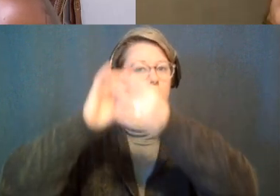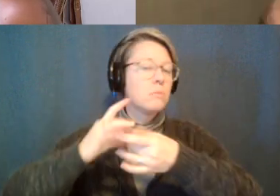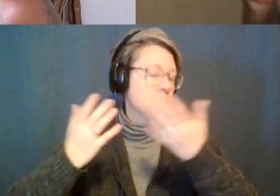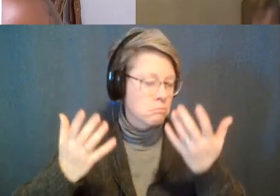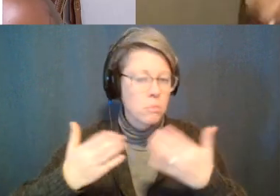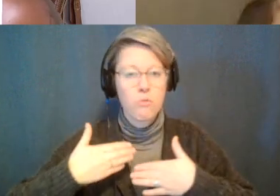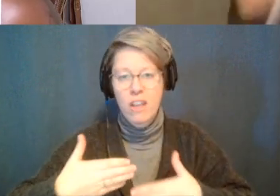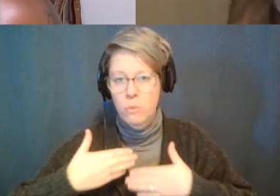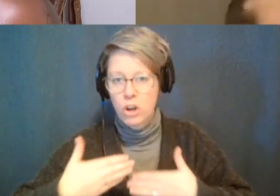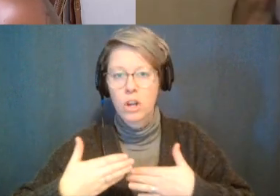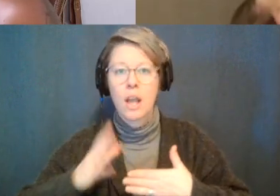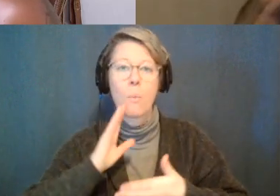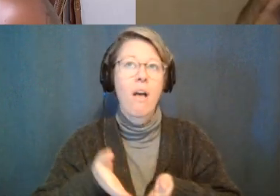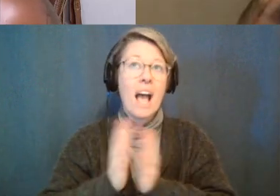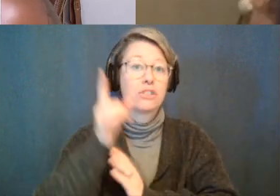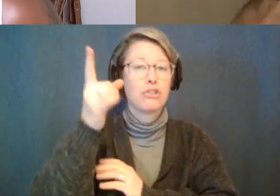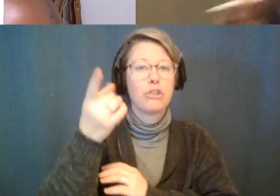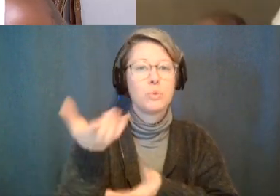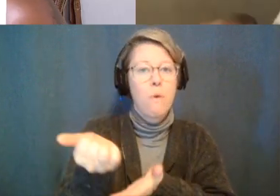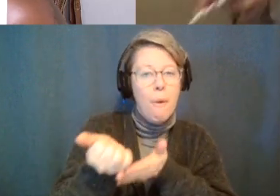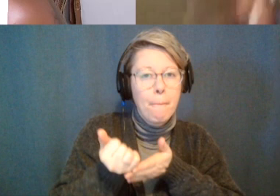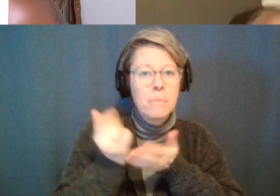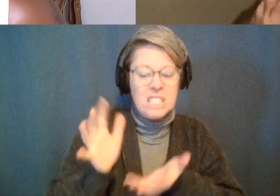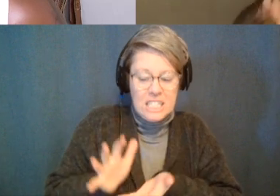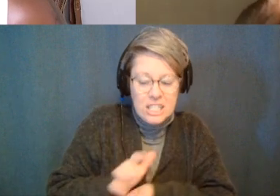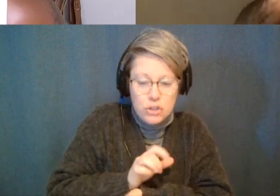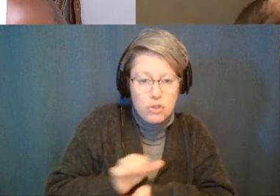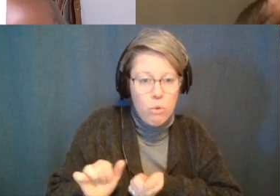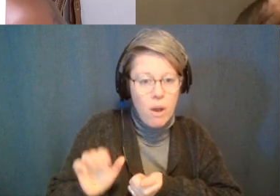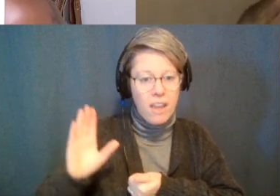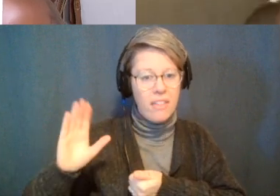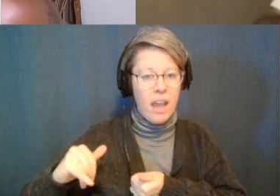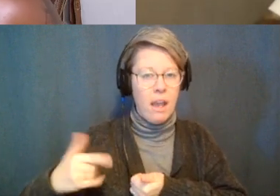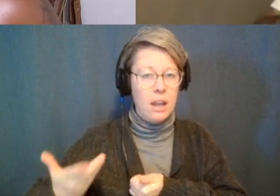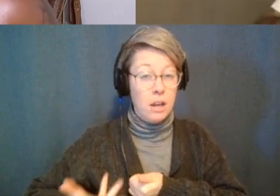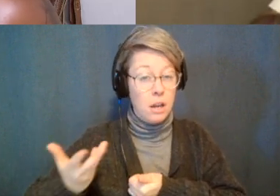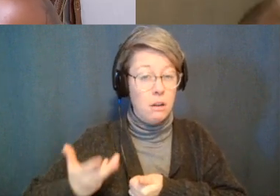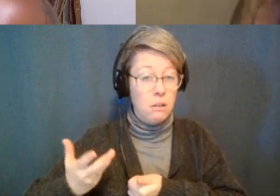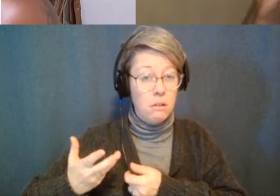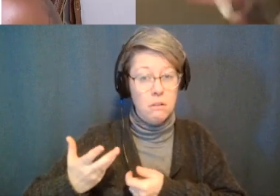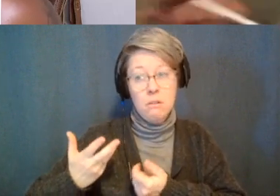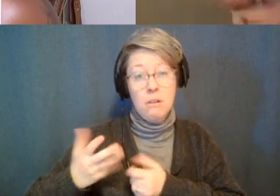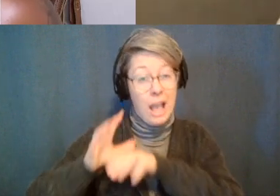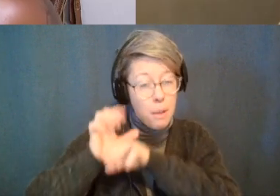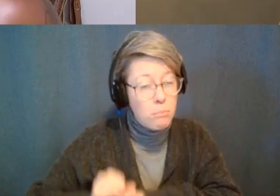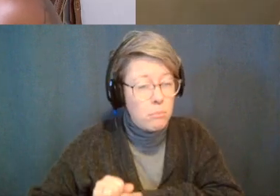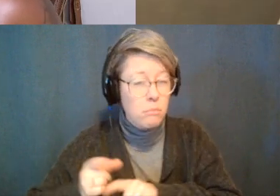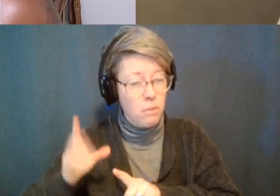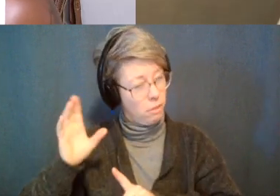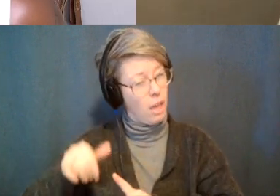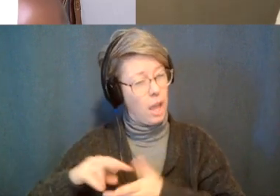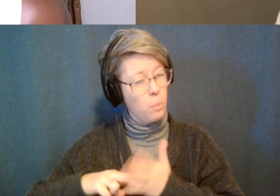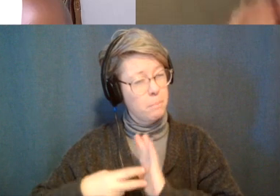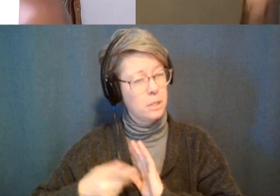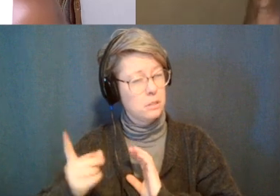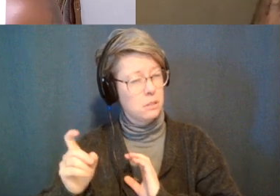and i'm going to ask her to help me actually destroy this um program sort of thing like is that more or less kind of what you're